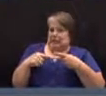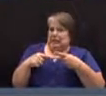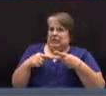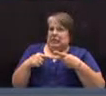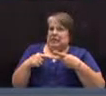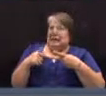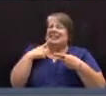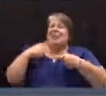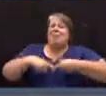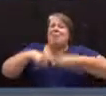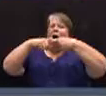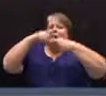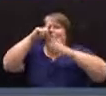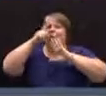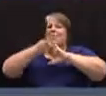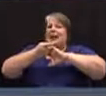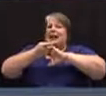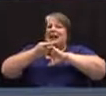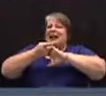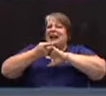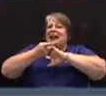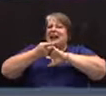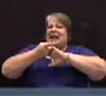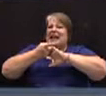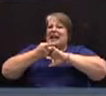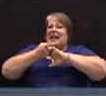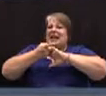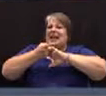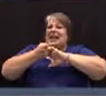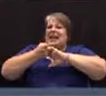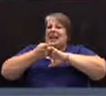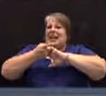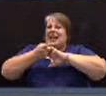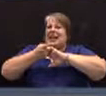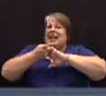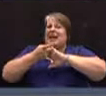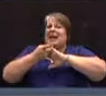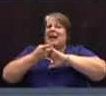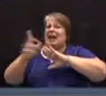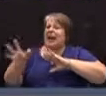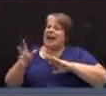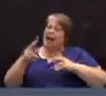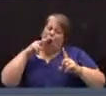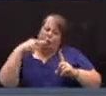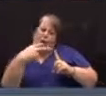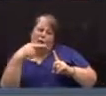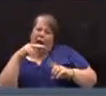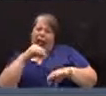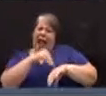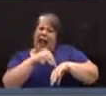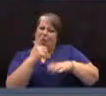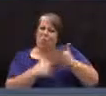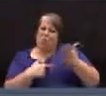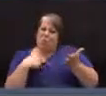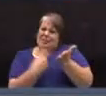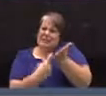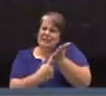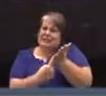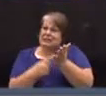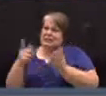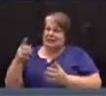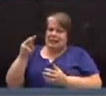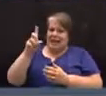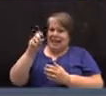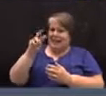pause for a moment here and put what we're up to in a perspective. Although Mr. Gartenstein did